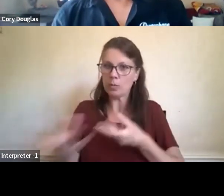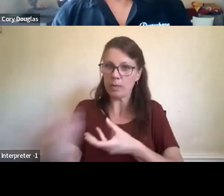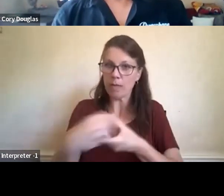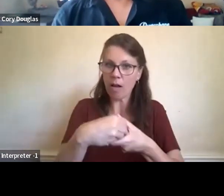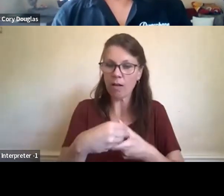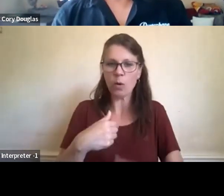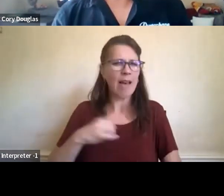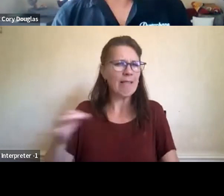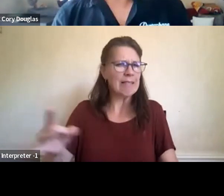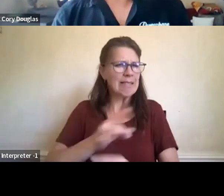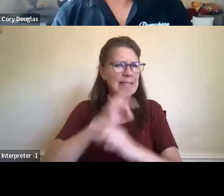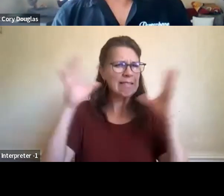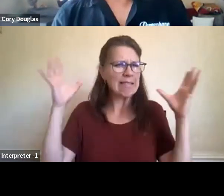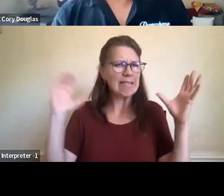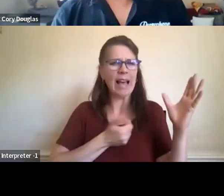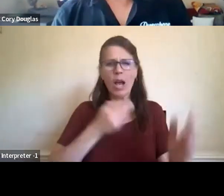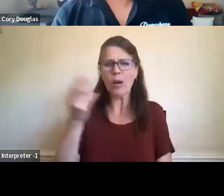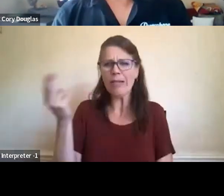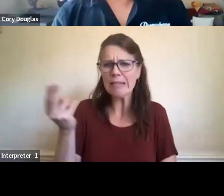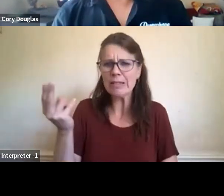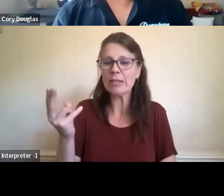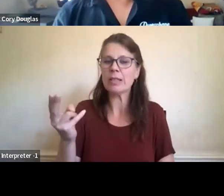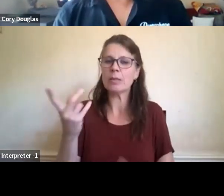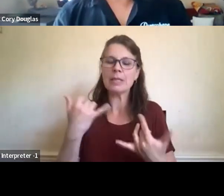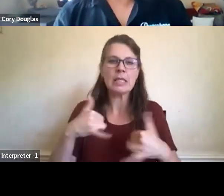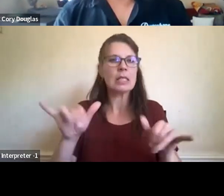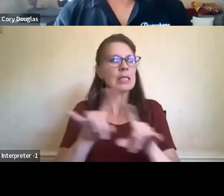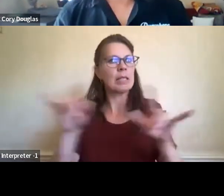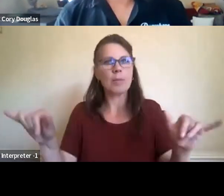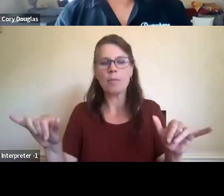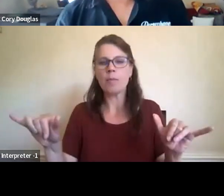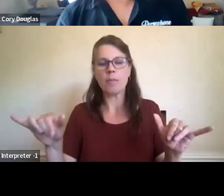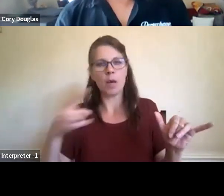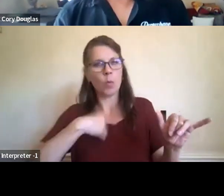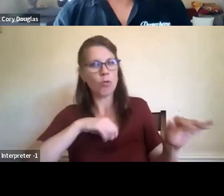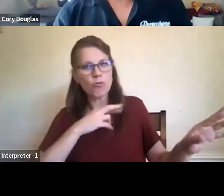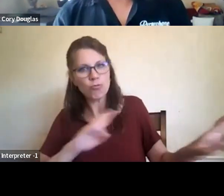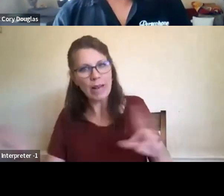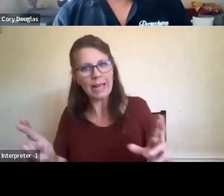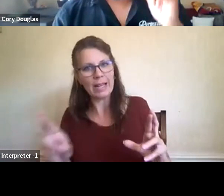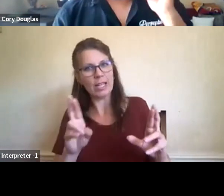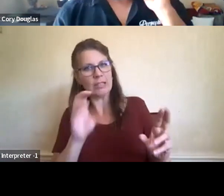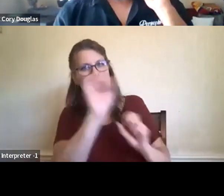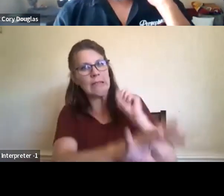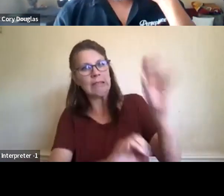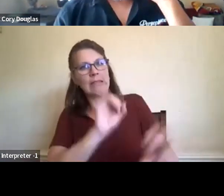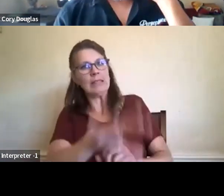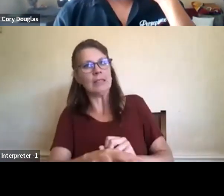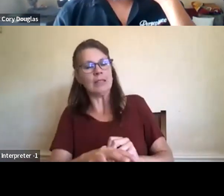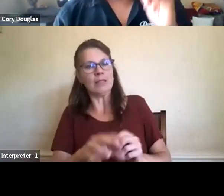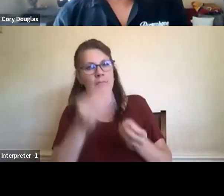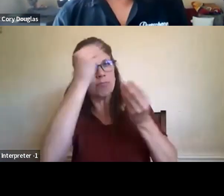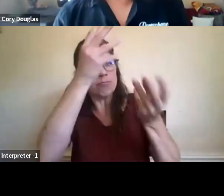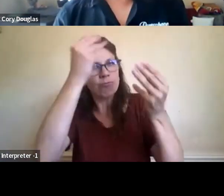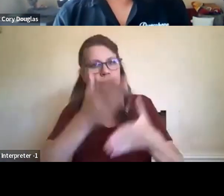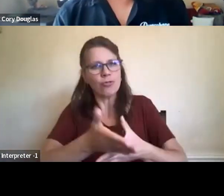And yet at the same time, our people are so generous with, uh, that knowledge. And it's almost, uh, paradoxical in some